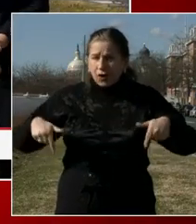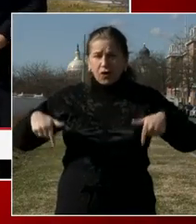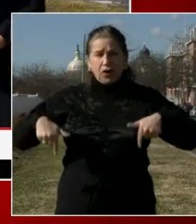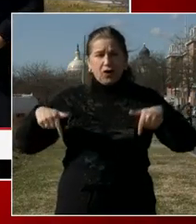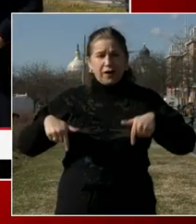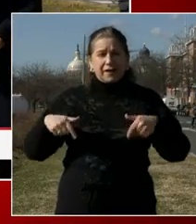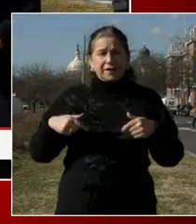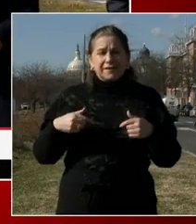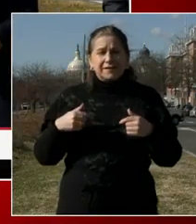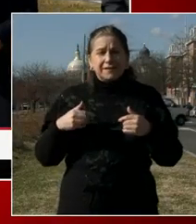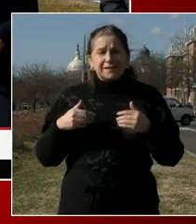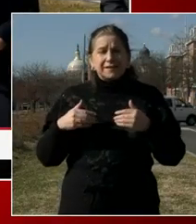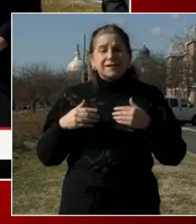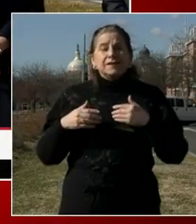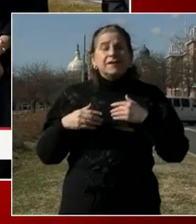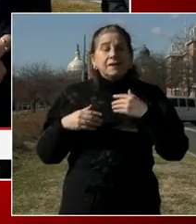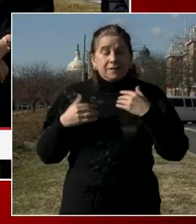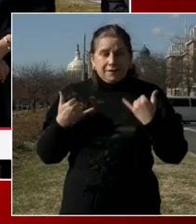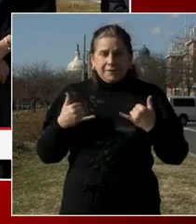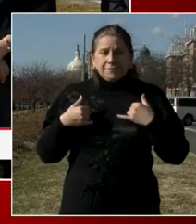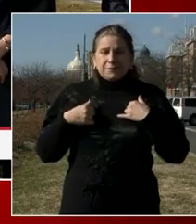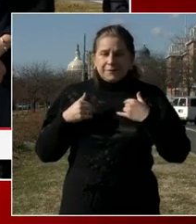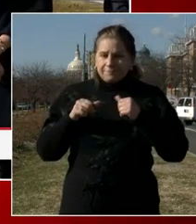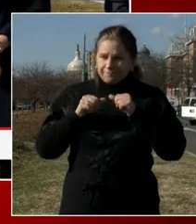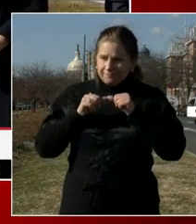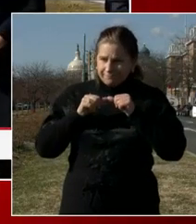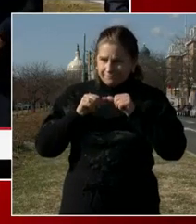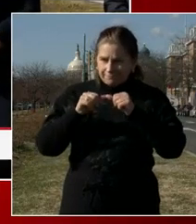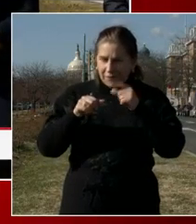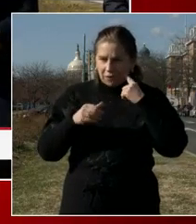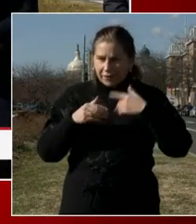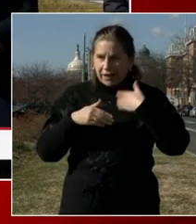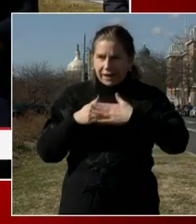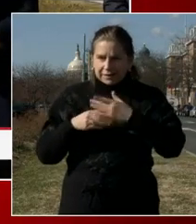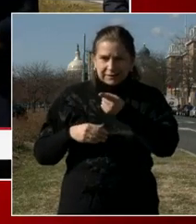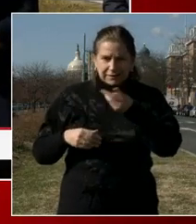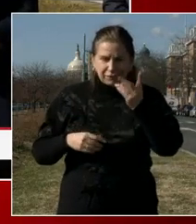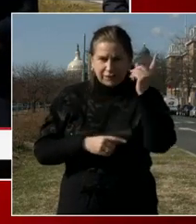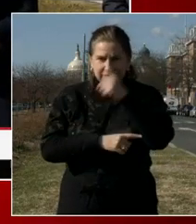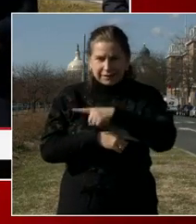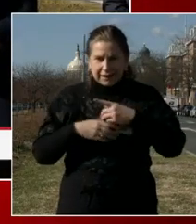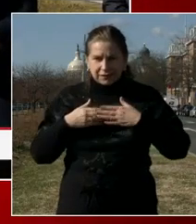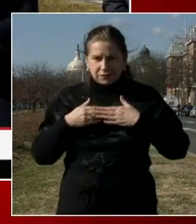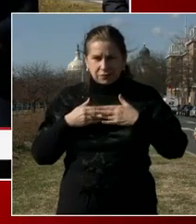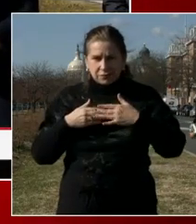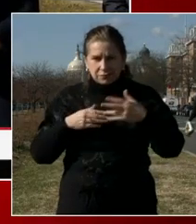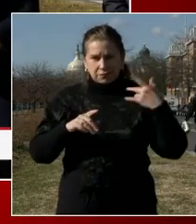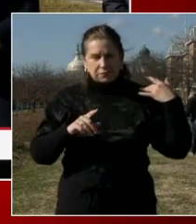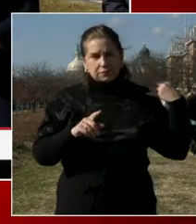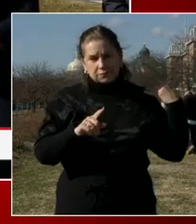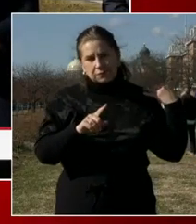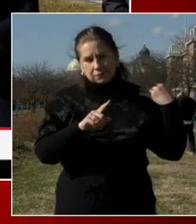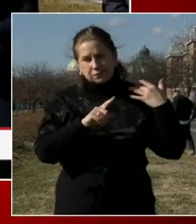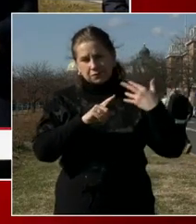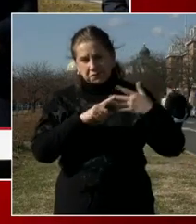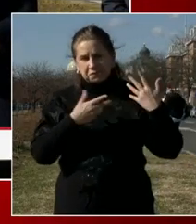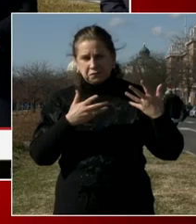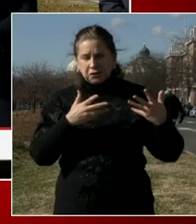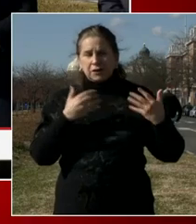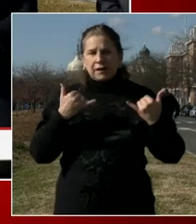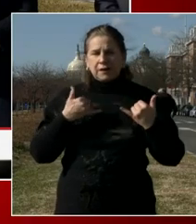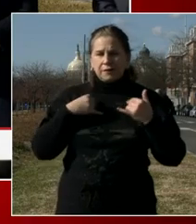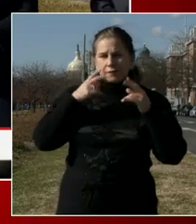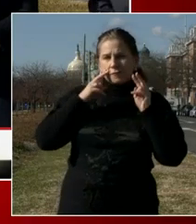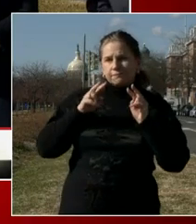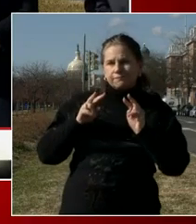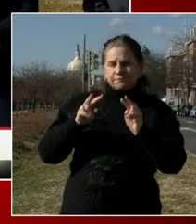through the next several days, and then we start the unwinding of what we have seen, we know our communities are going to be strong. And we know that we want people to be out supporting